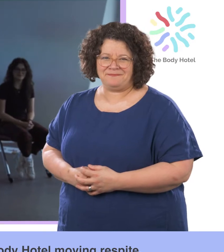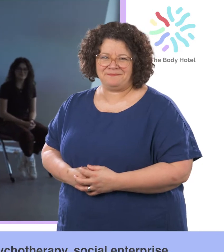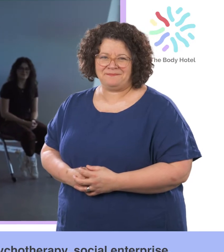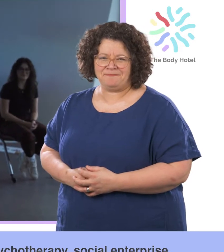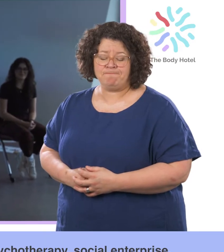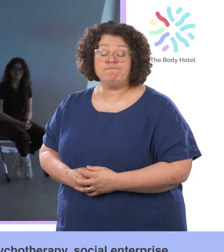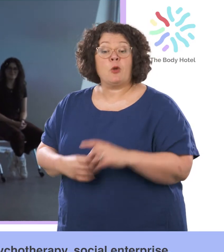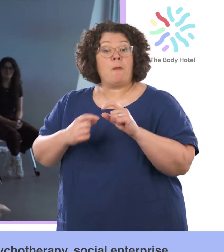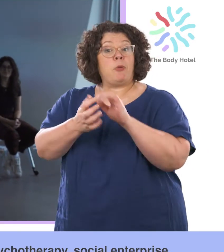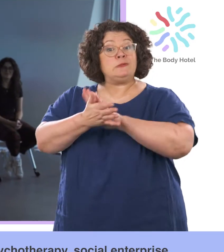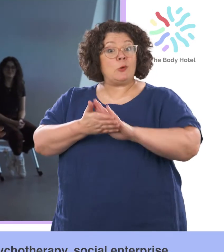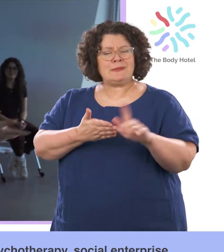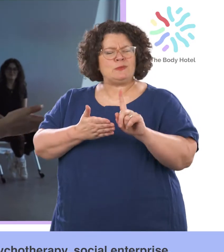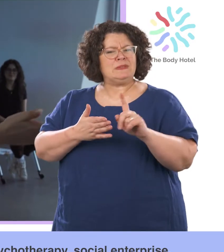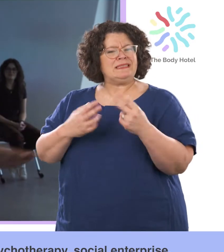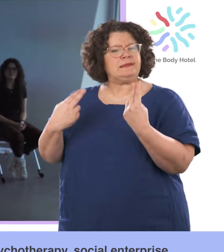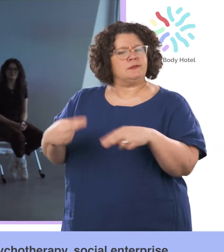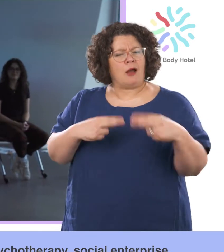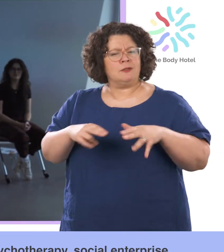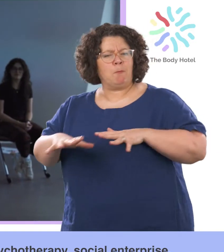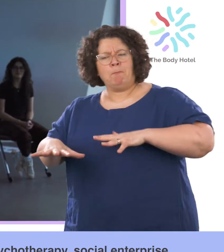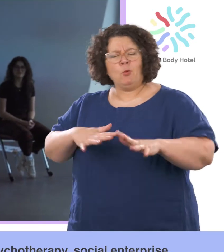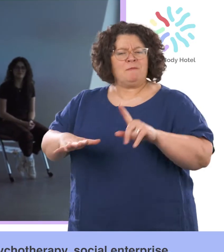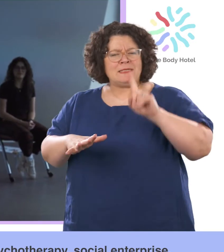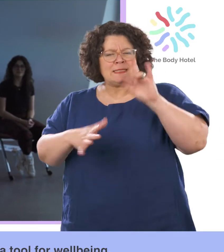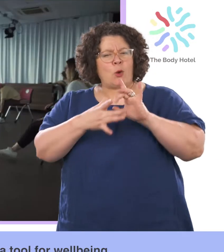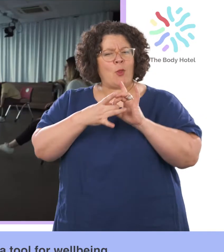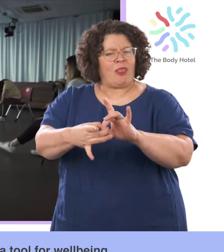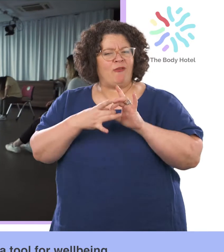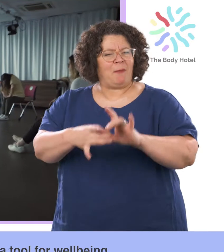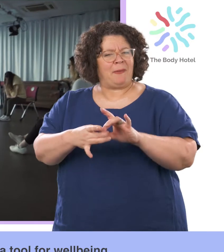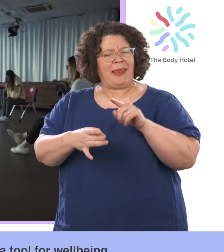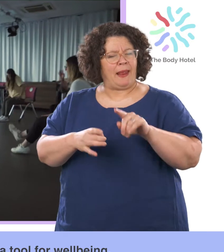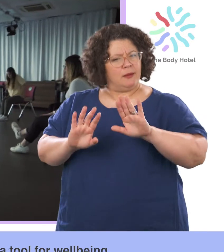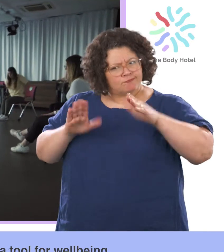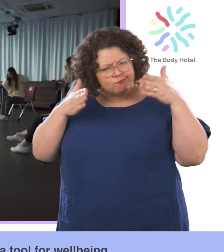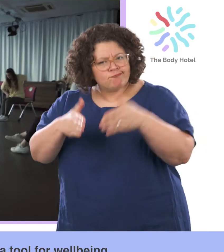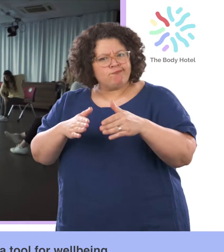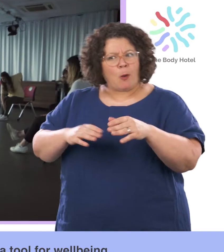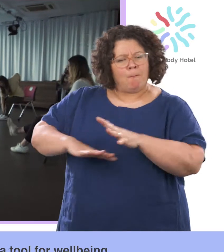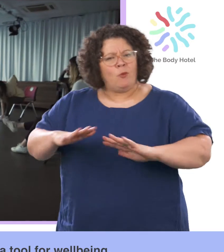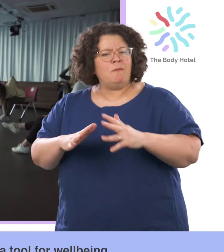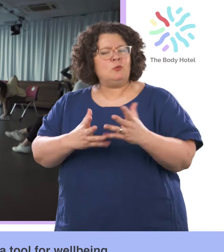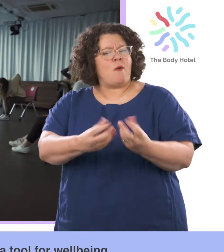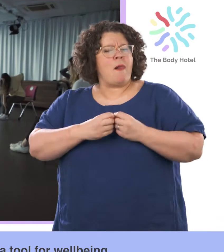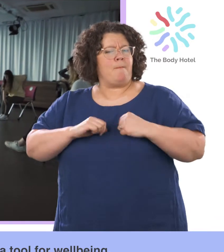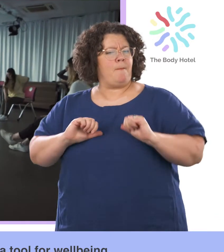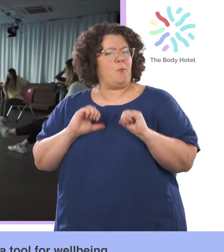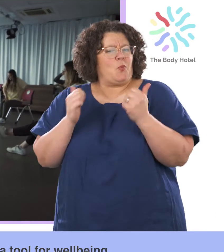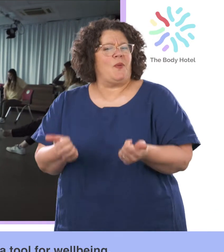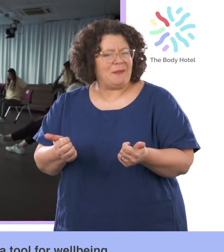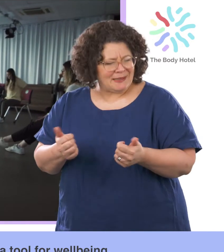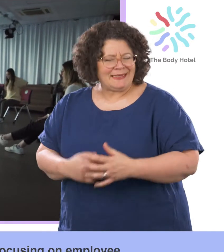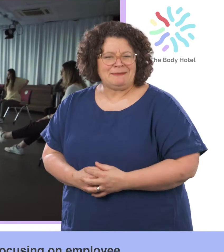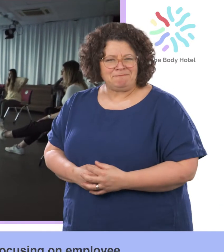The Body Hotel is a death movement psychotherapy social enterprise so we focus on movement as a tool for well